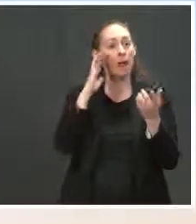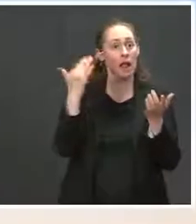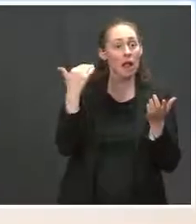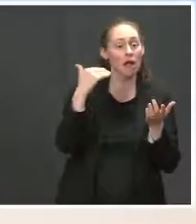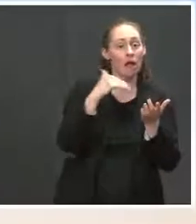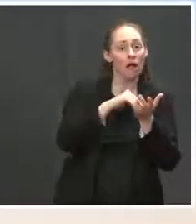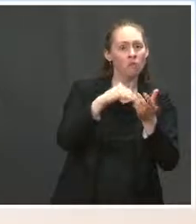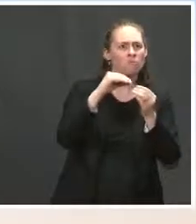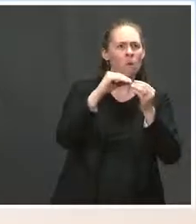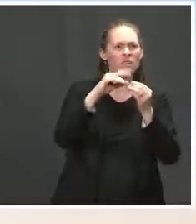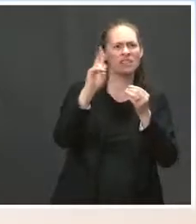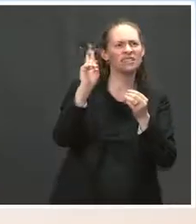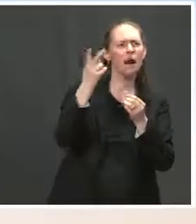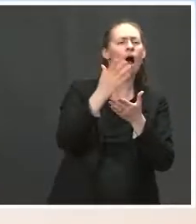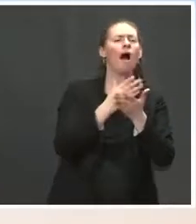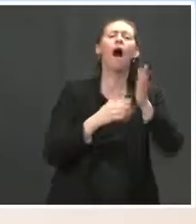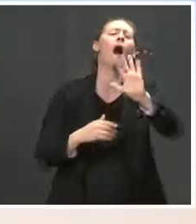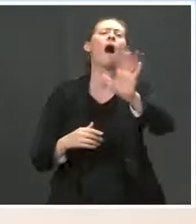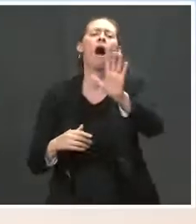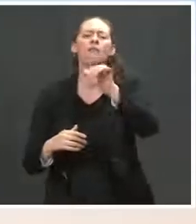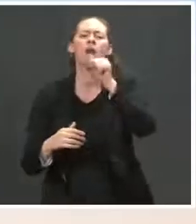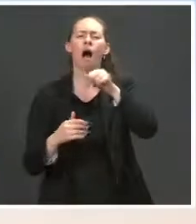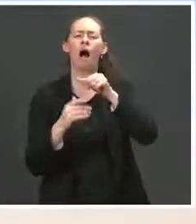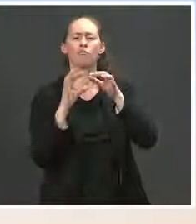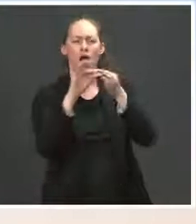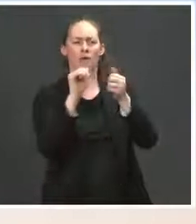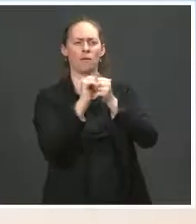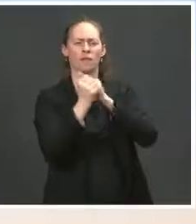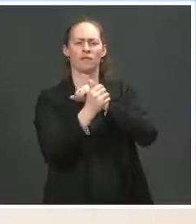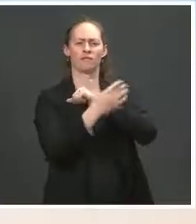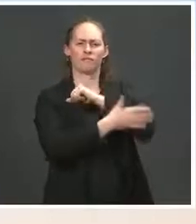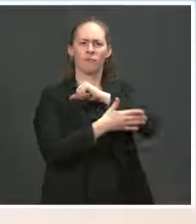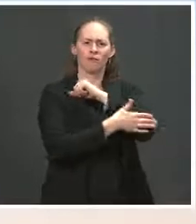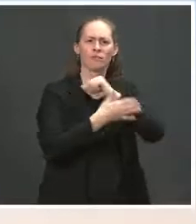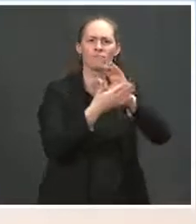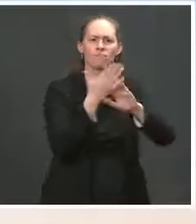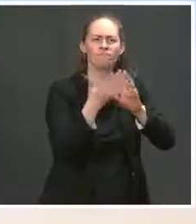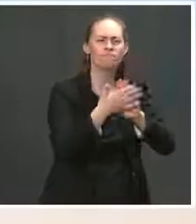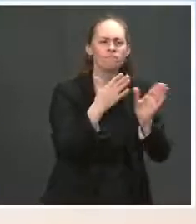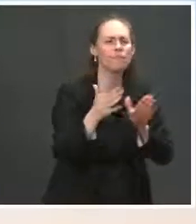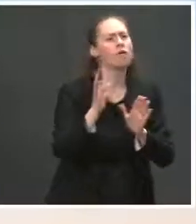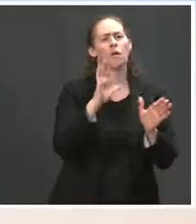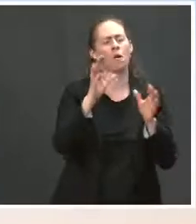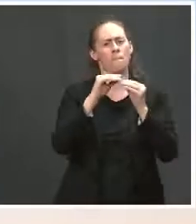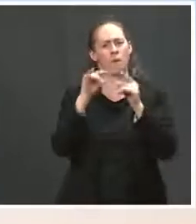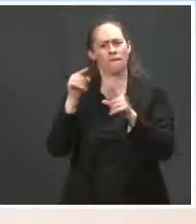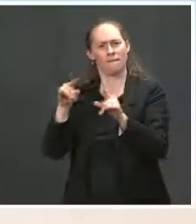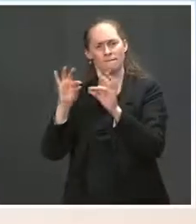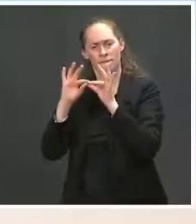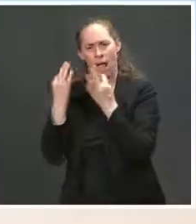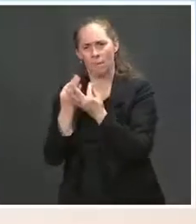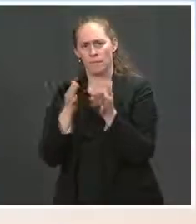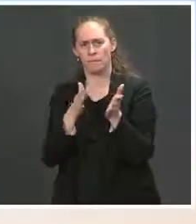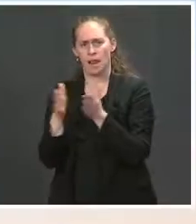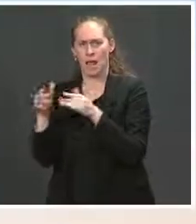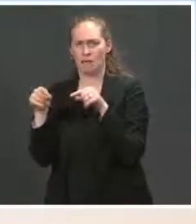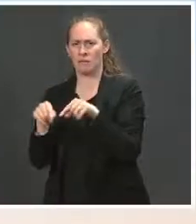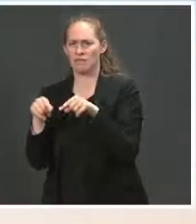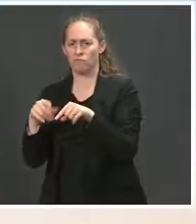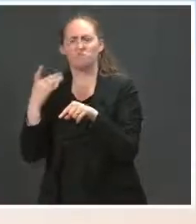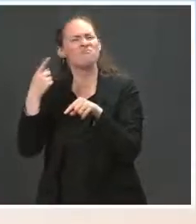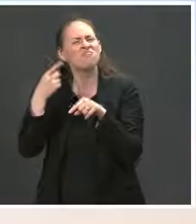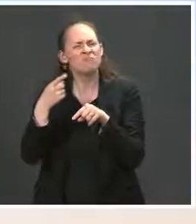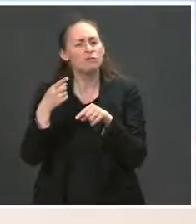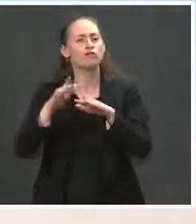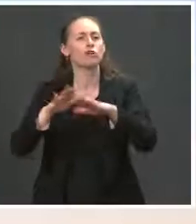not an infrastructure package. It's a family's plan focused on child care. And helping ease the burden on families, so the American Families Plan.